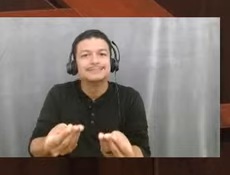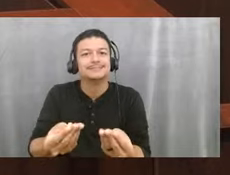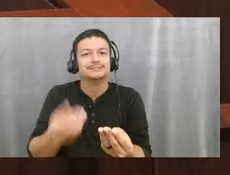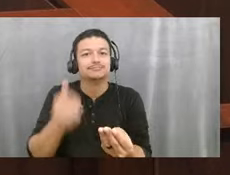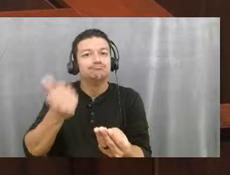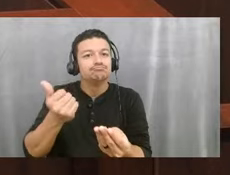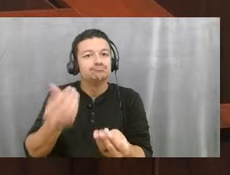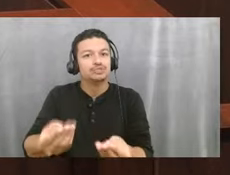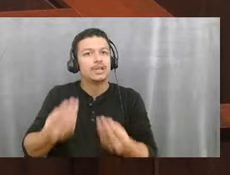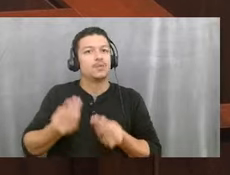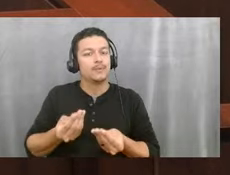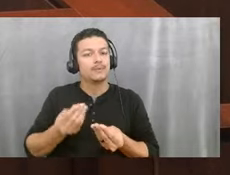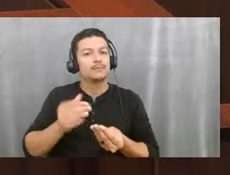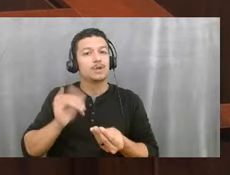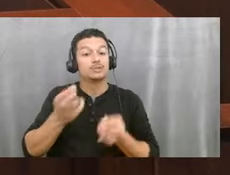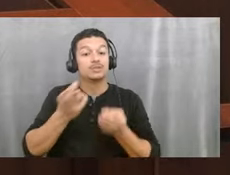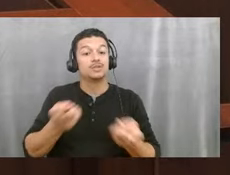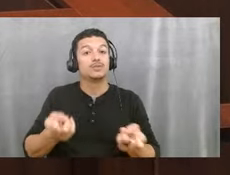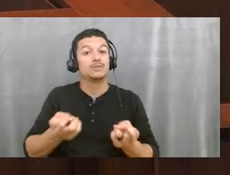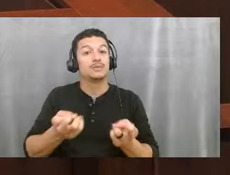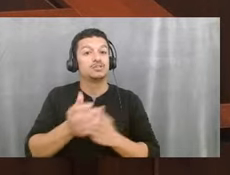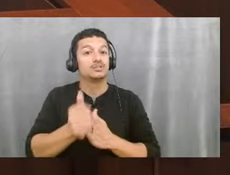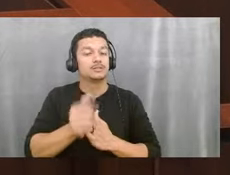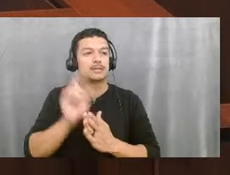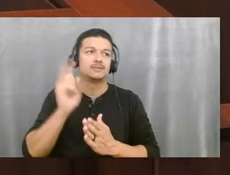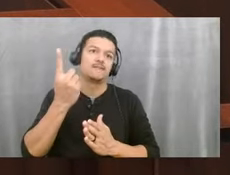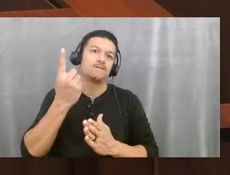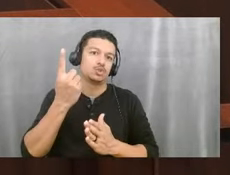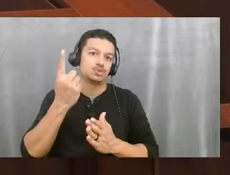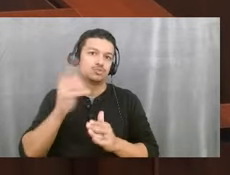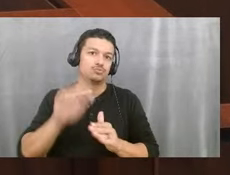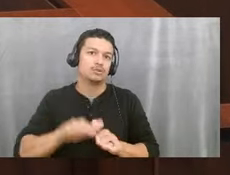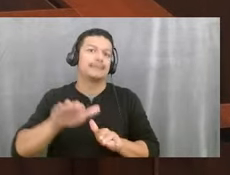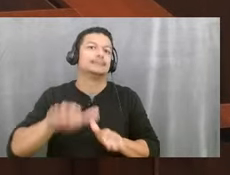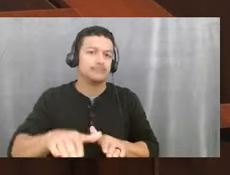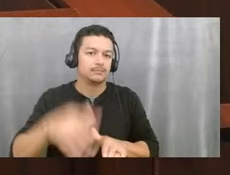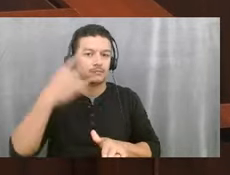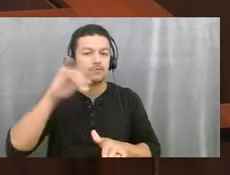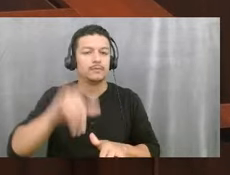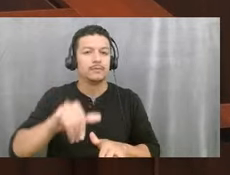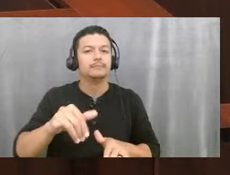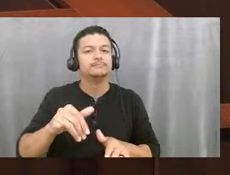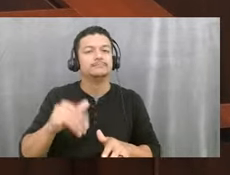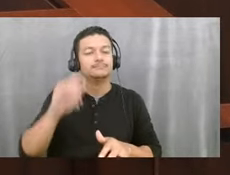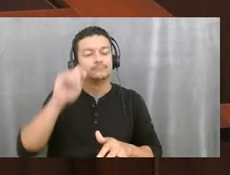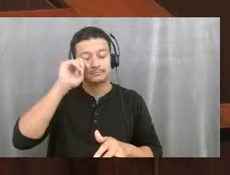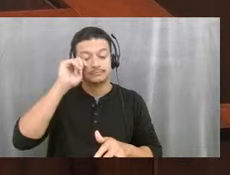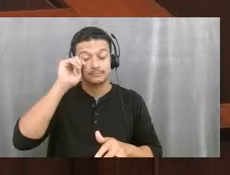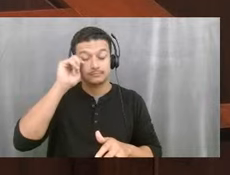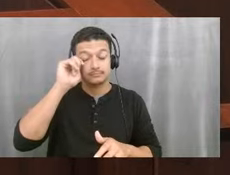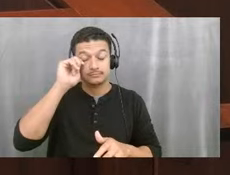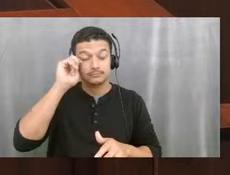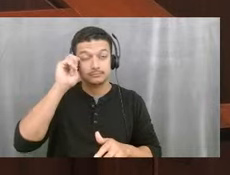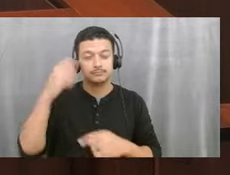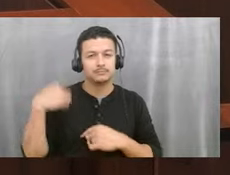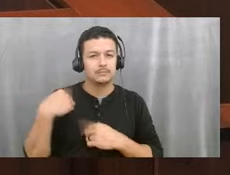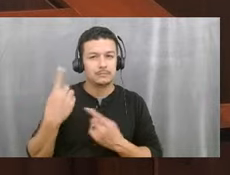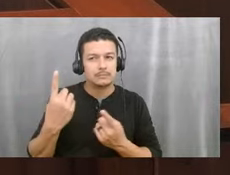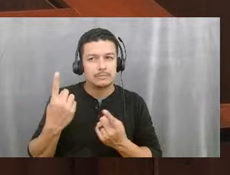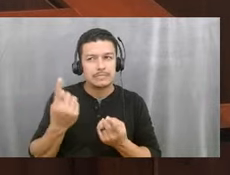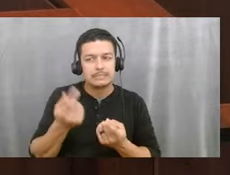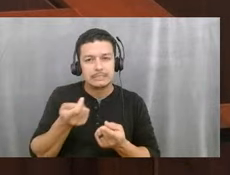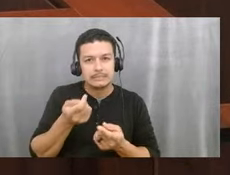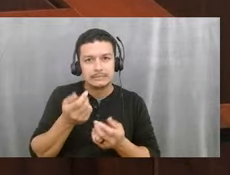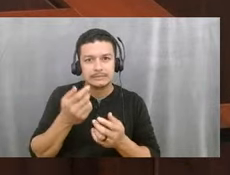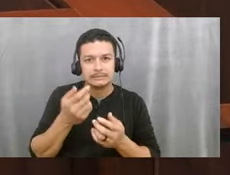guide is the best first step in that foundation where we try to, it took us a little while to develop it because we didn't want to miss anything. We wanted to identify all